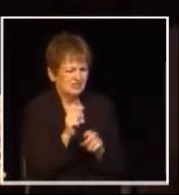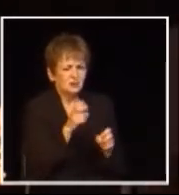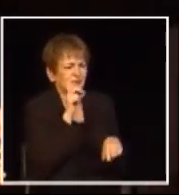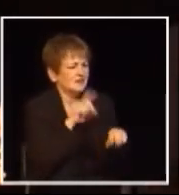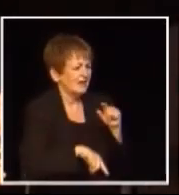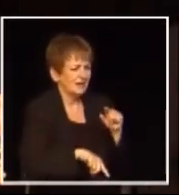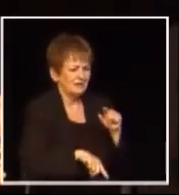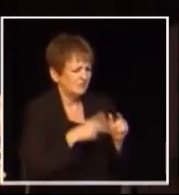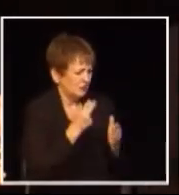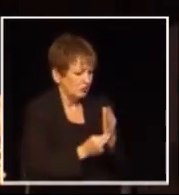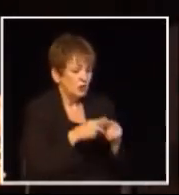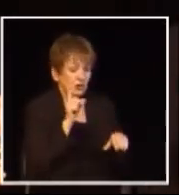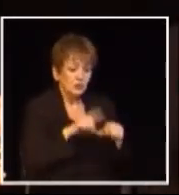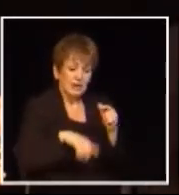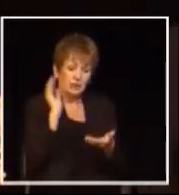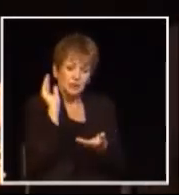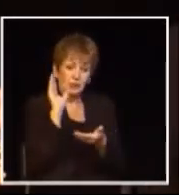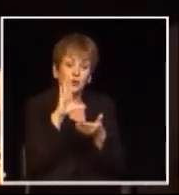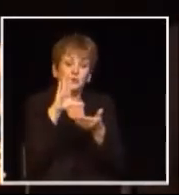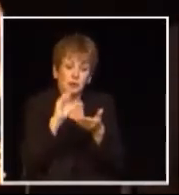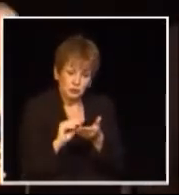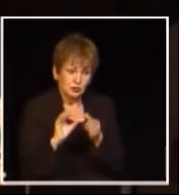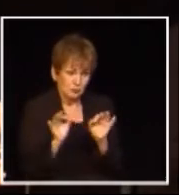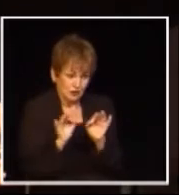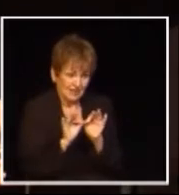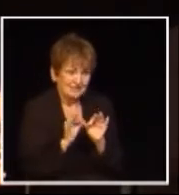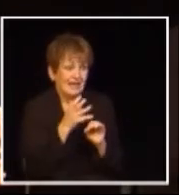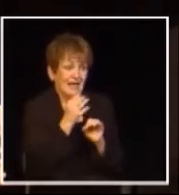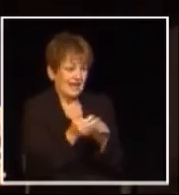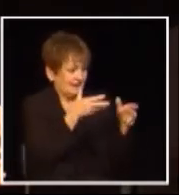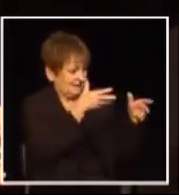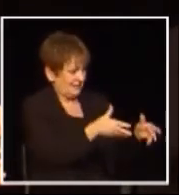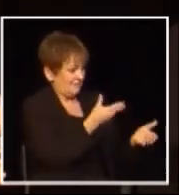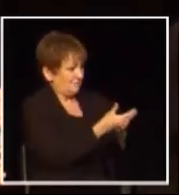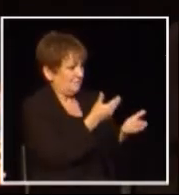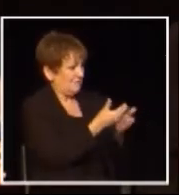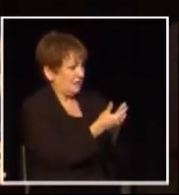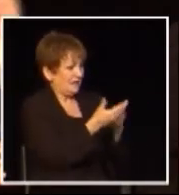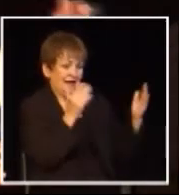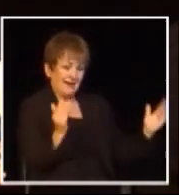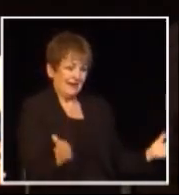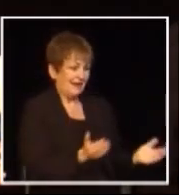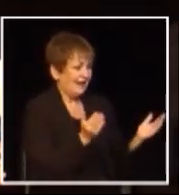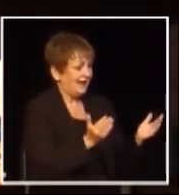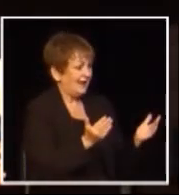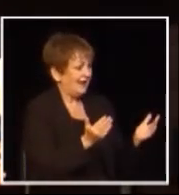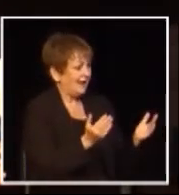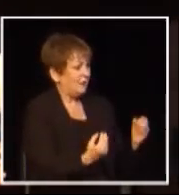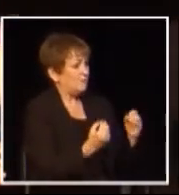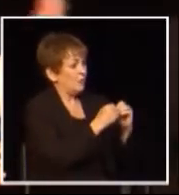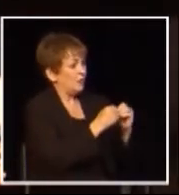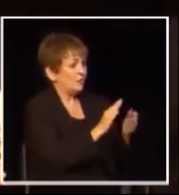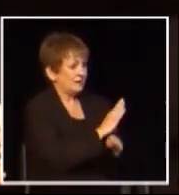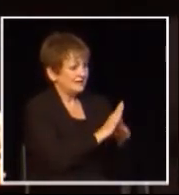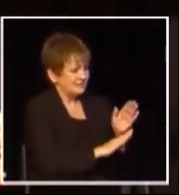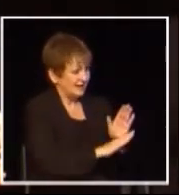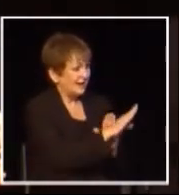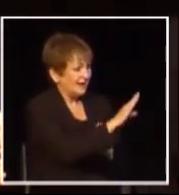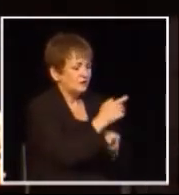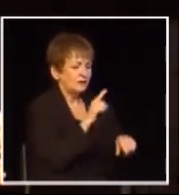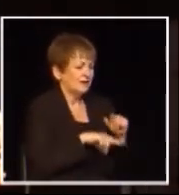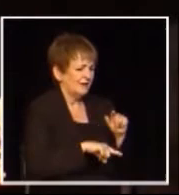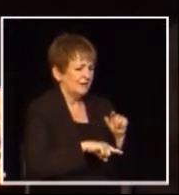you can't have it both ways you don't get to reduce prices by 90% and then have a ton of money left over to stimulate